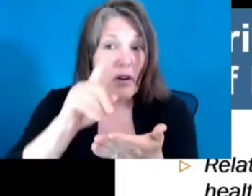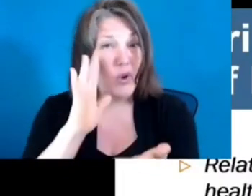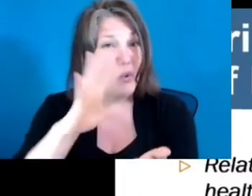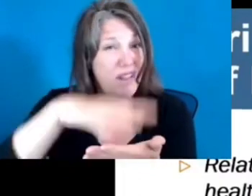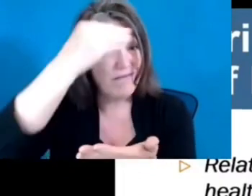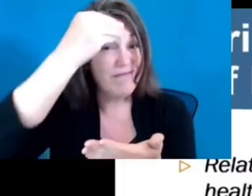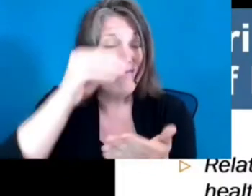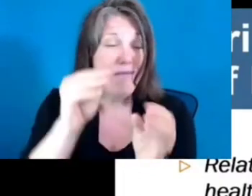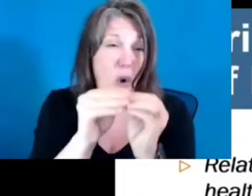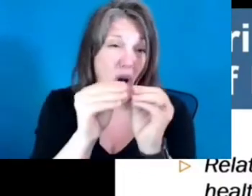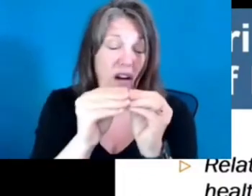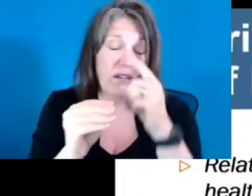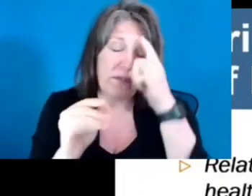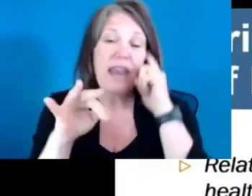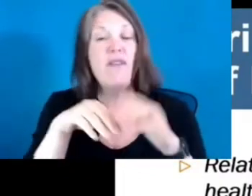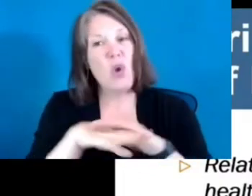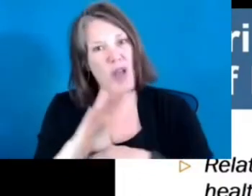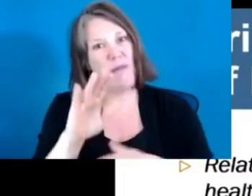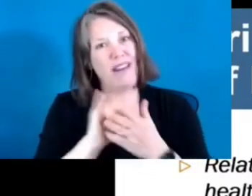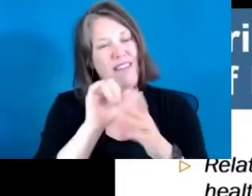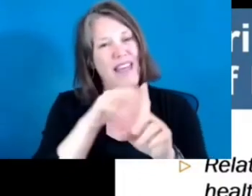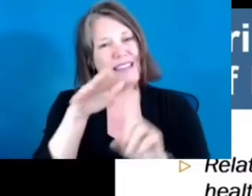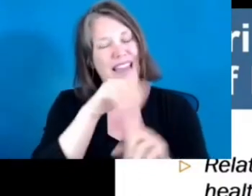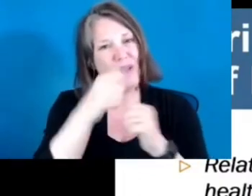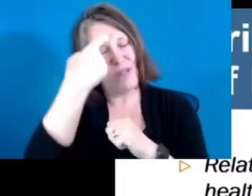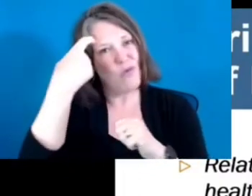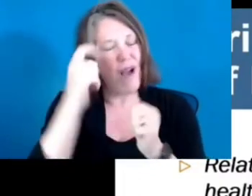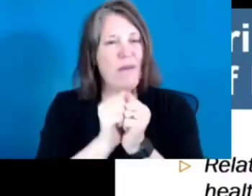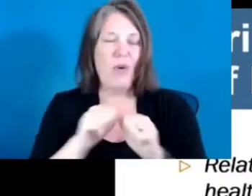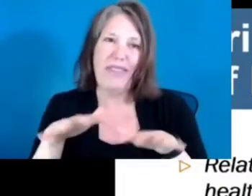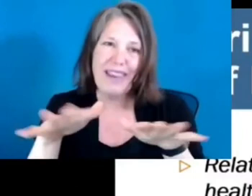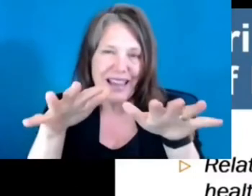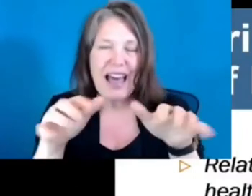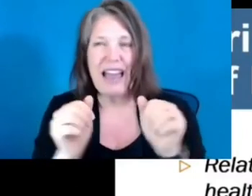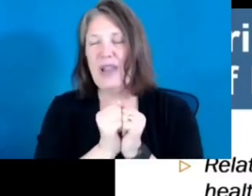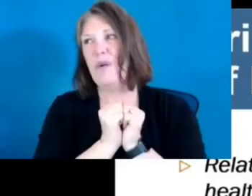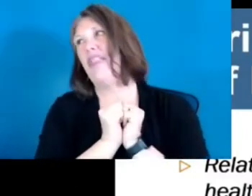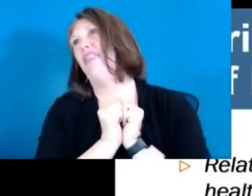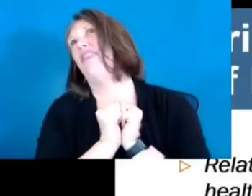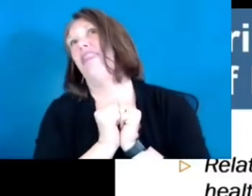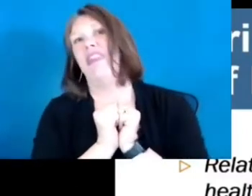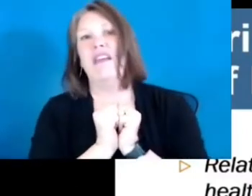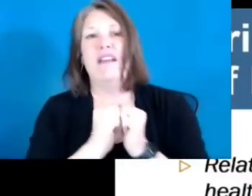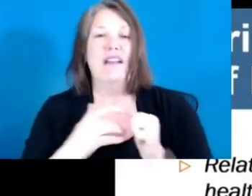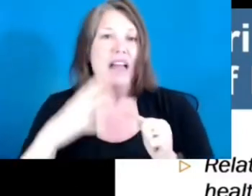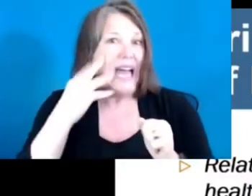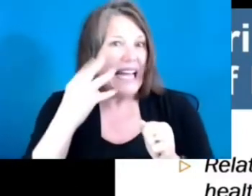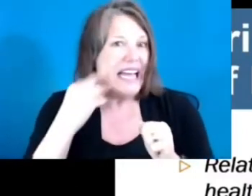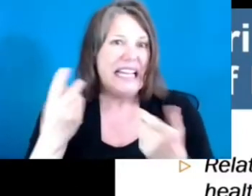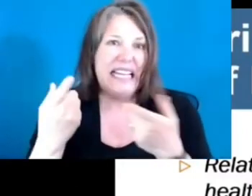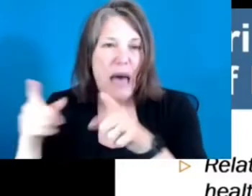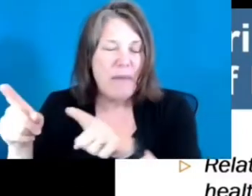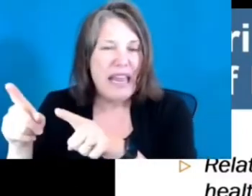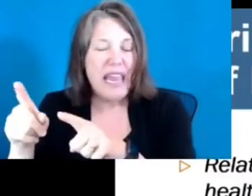anxiety, with other things that have happened, or with the view that you're going to be stigmatized and stereotyped in that